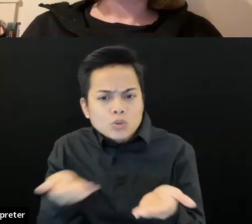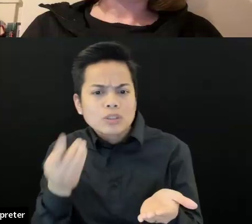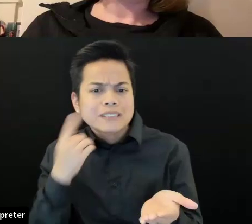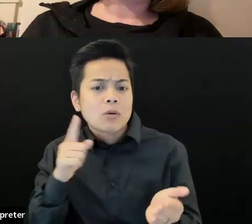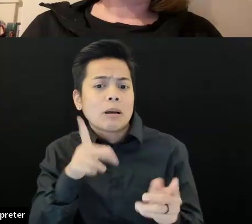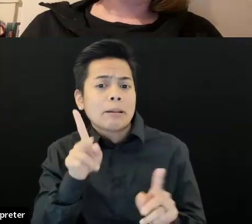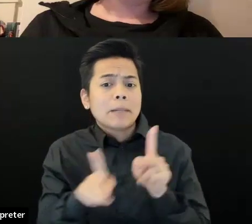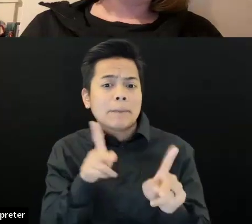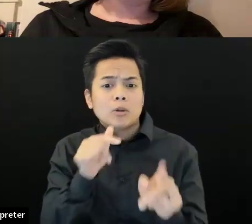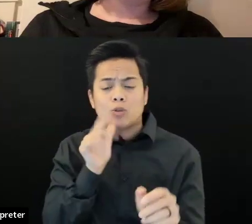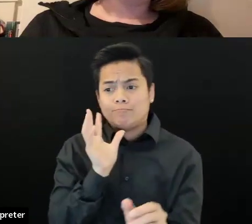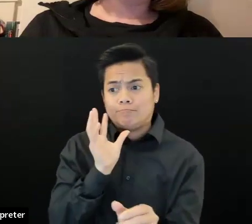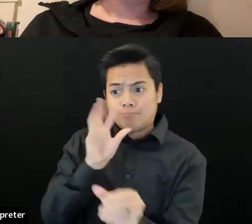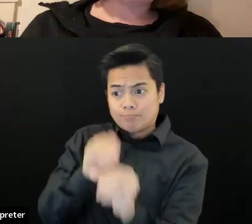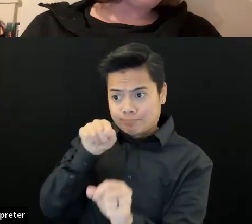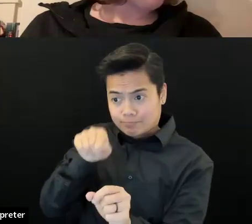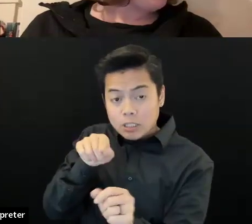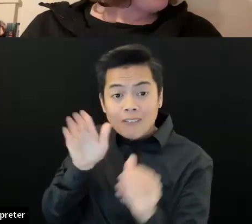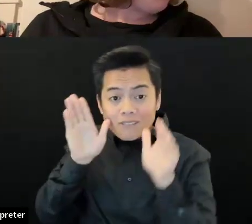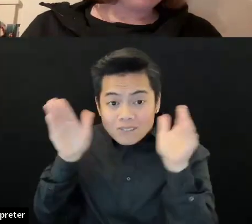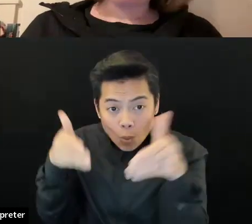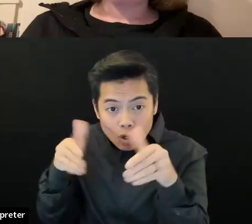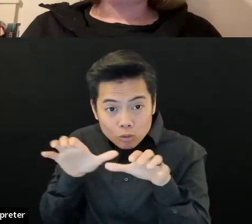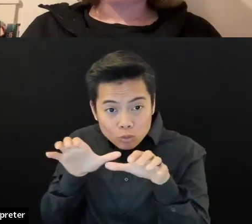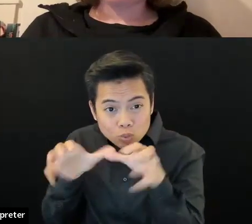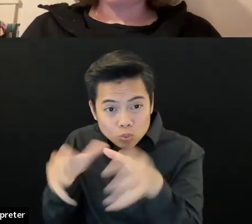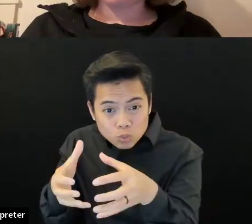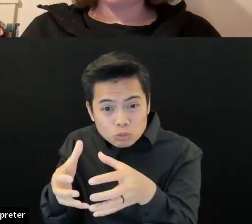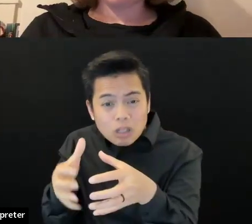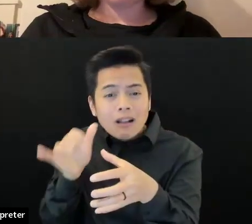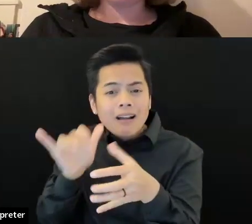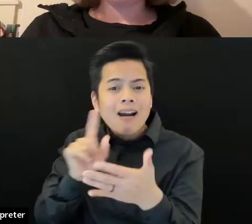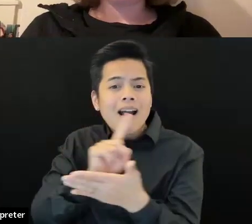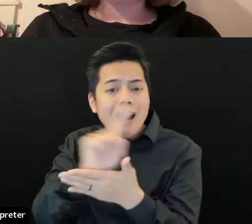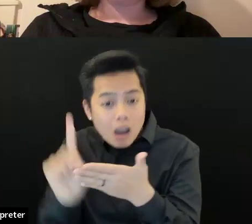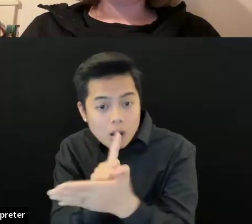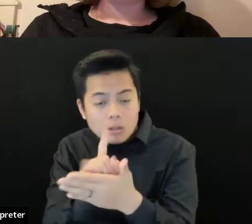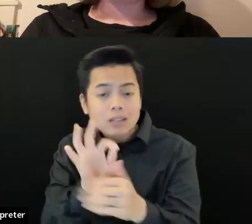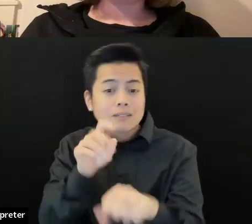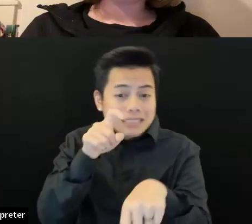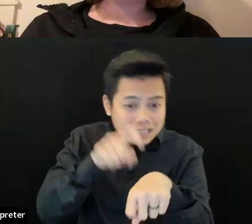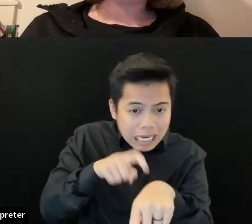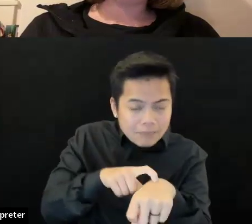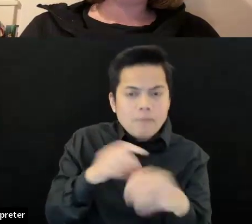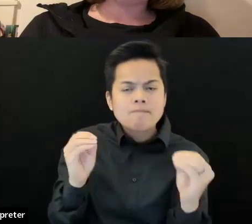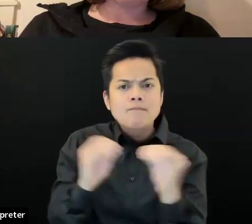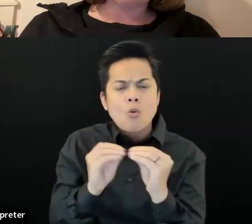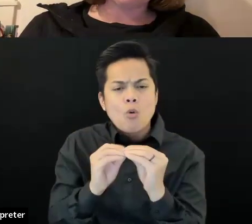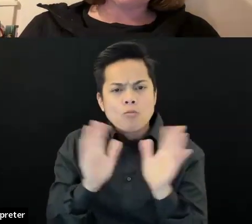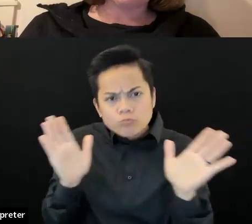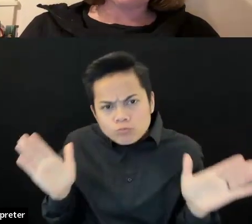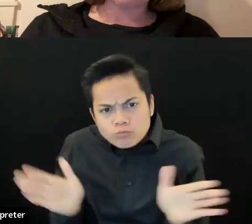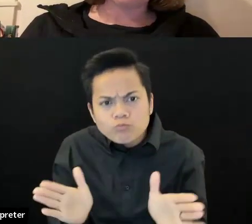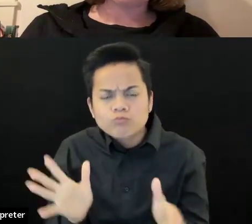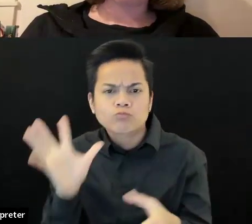hour time and like a lot more engaged questions that we were kind of pushing on folks. Uh, and today we are not